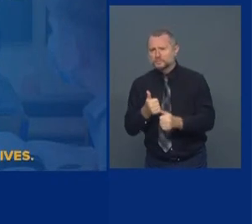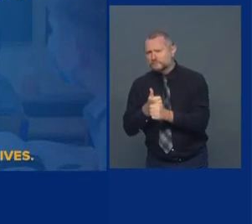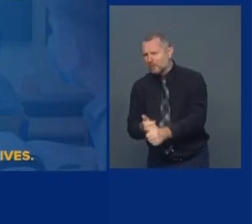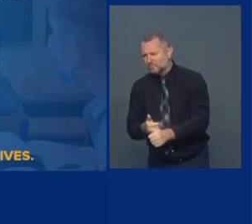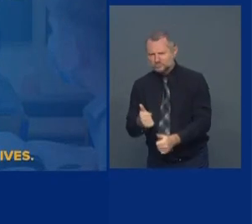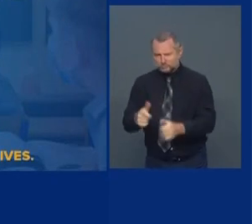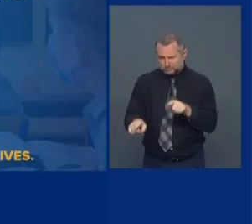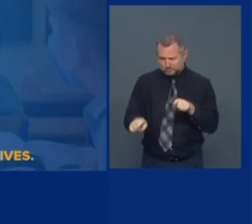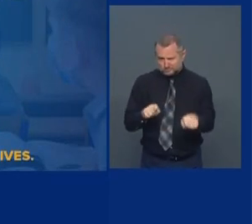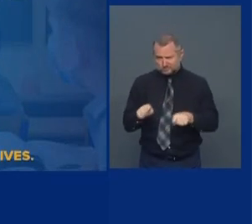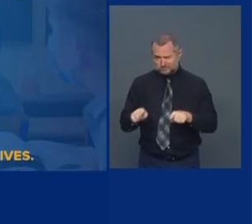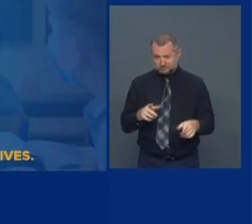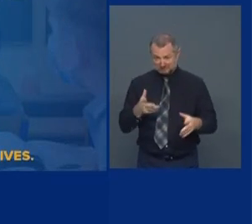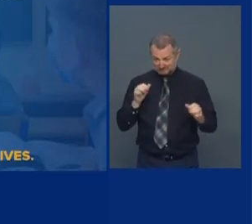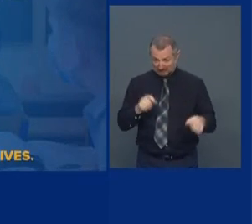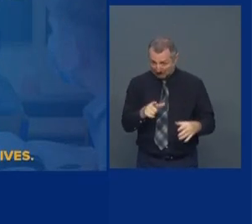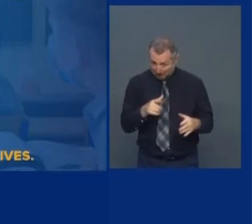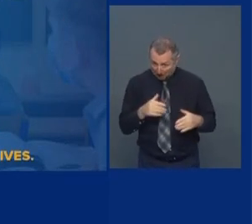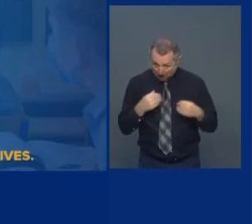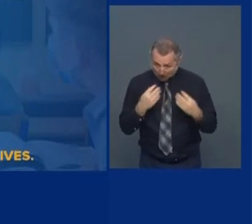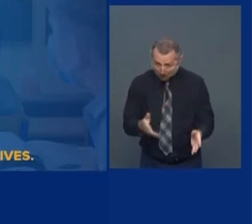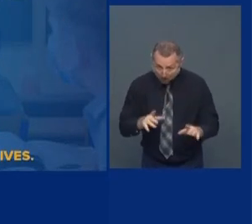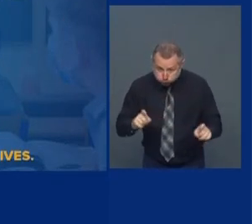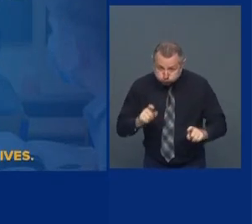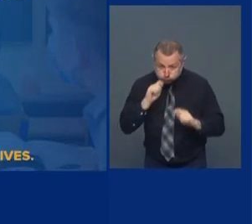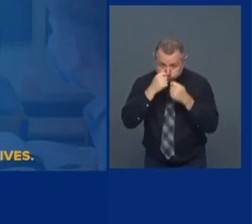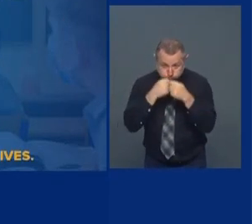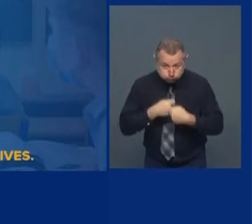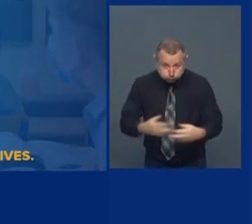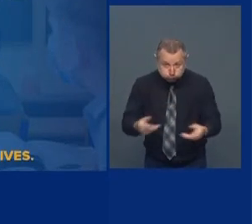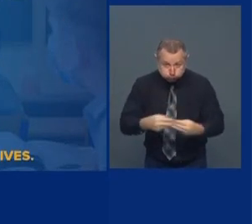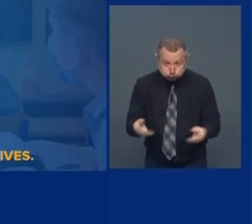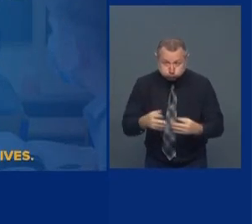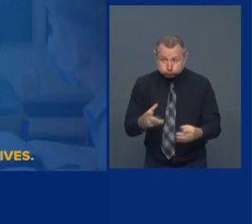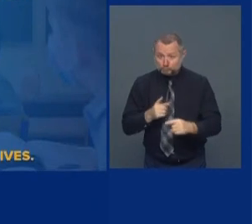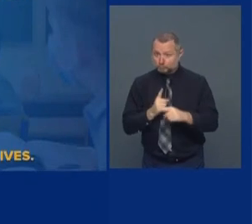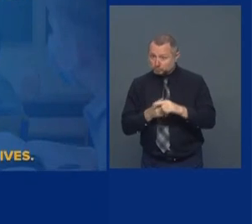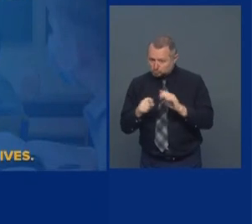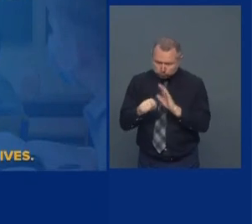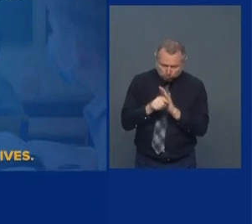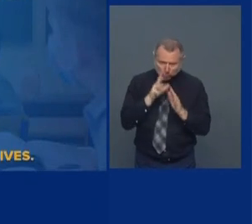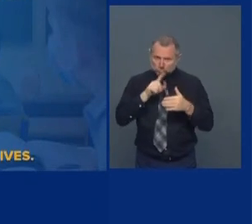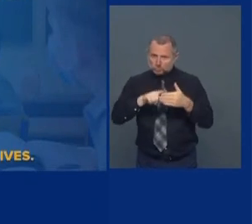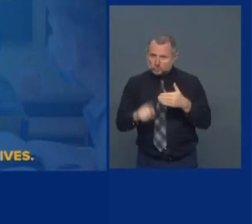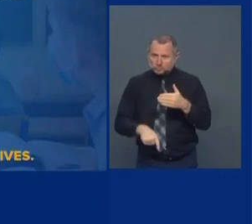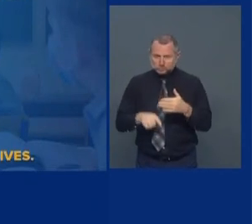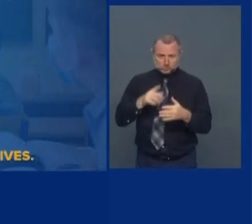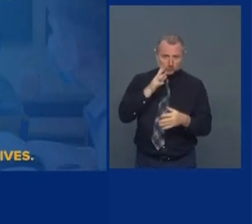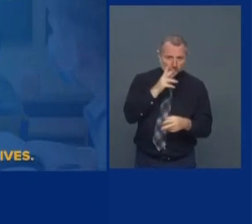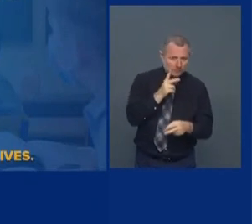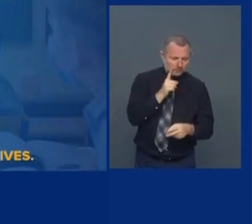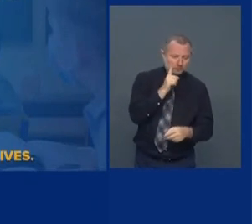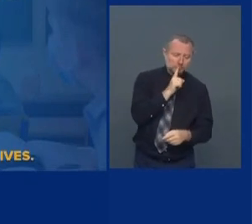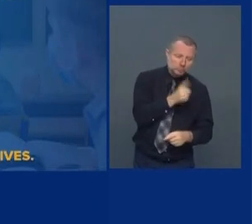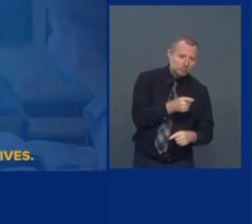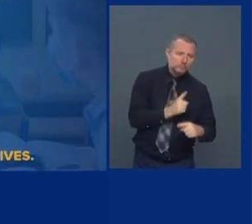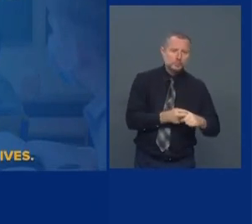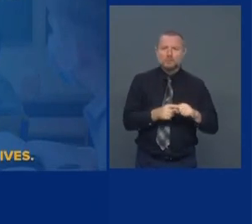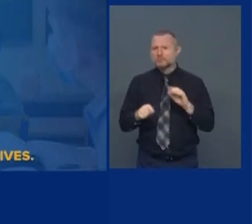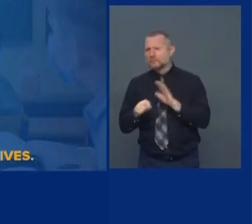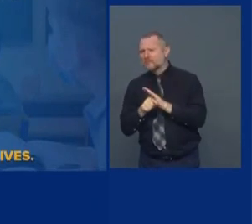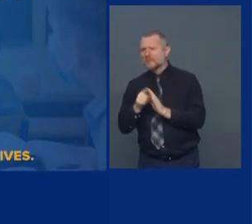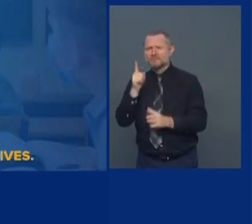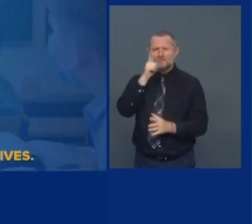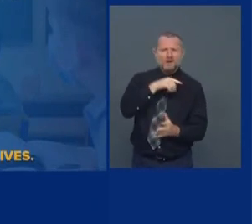those tests? And do the tests come back? And are the tests right? And when the tests come back, are you actually following up and doing something?